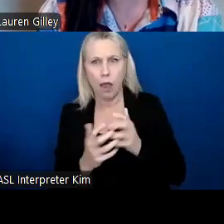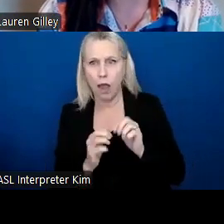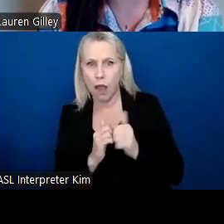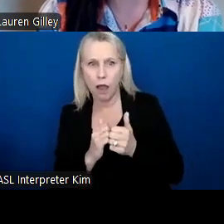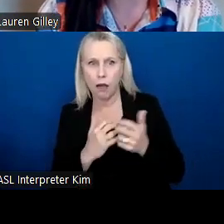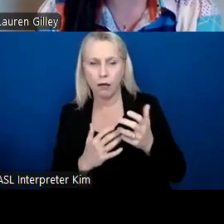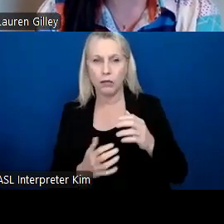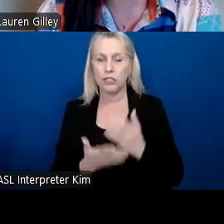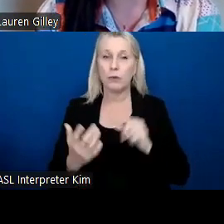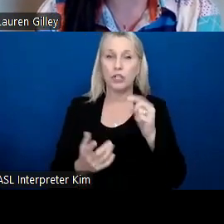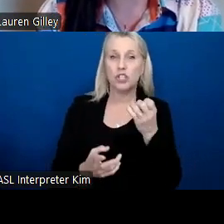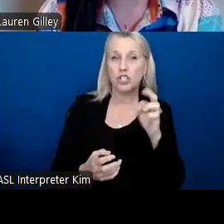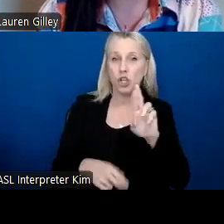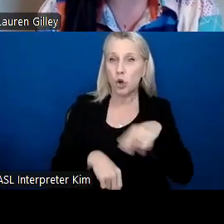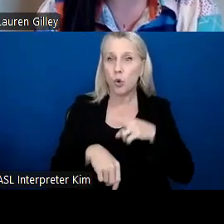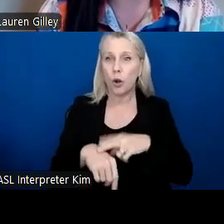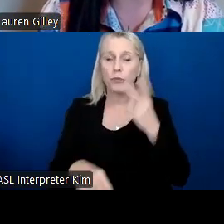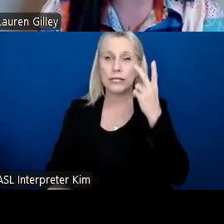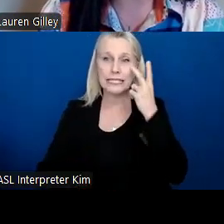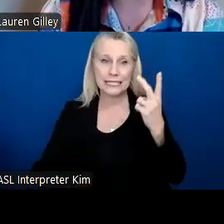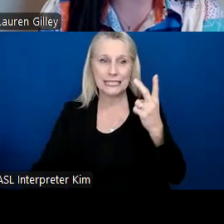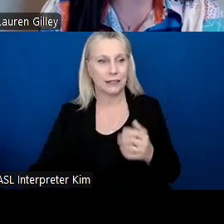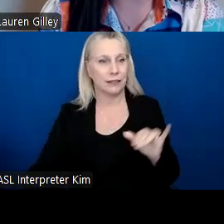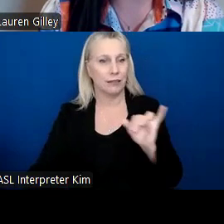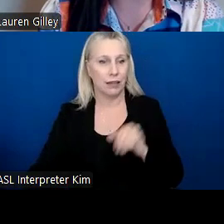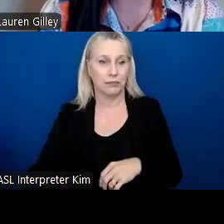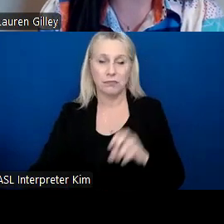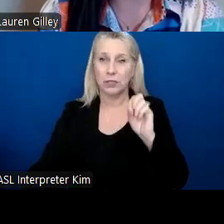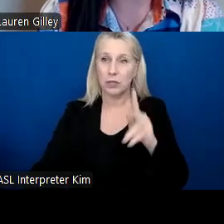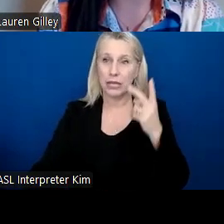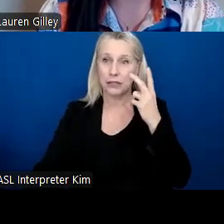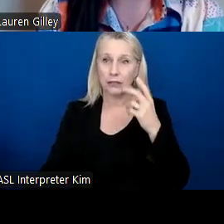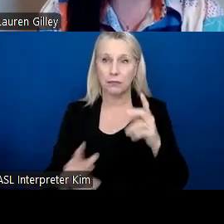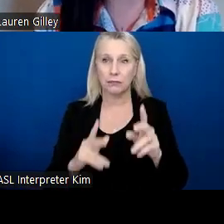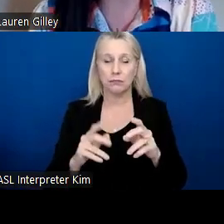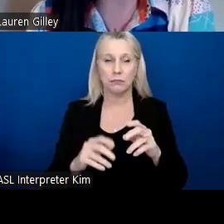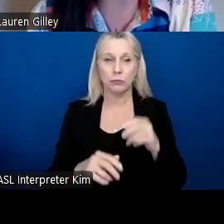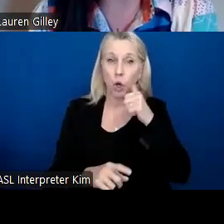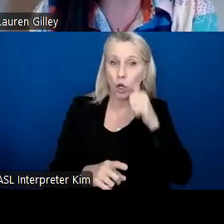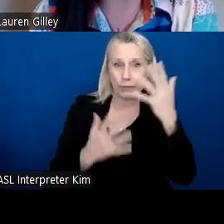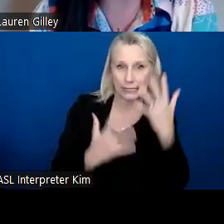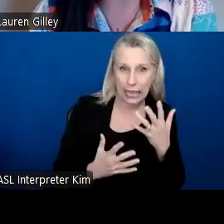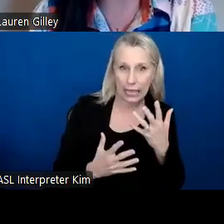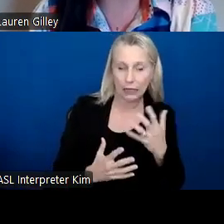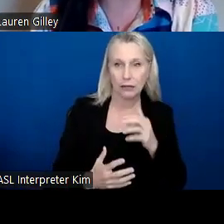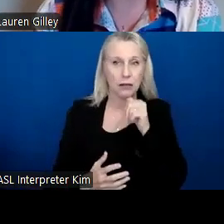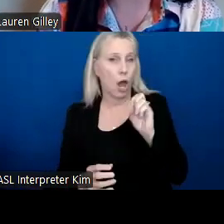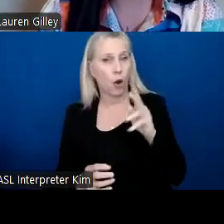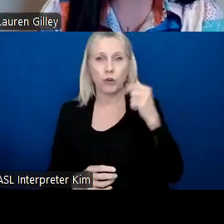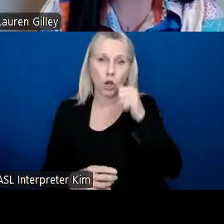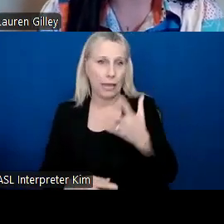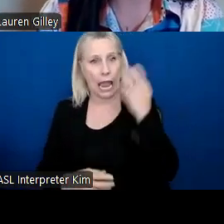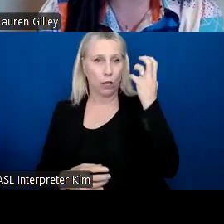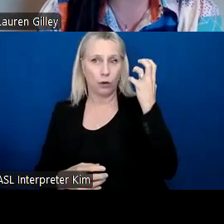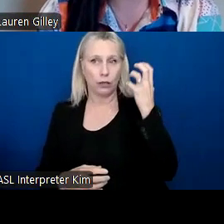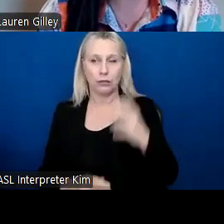some gender norms that we see, such as a lot of times, it's okay for girls to be sad. It's not okay for girls to be angry. A lot of times, it's